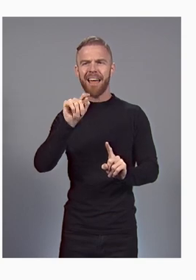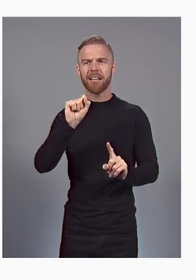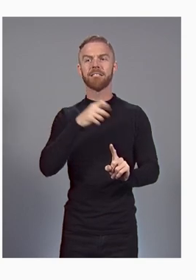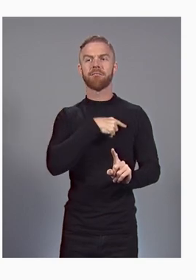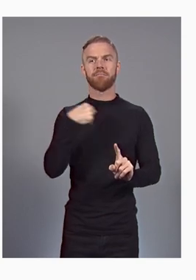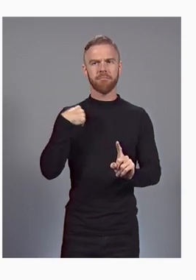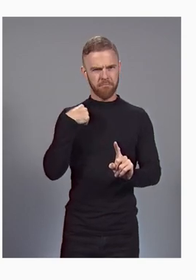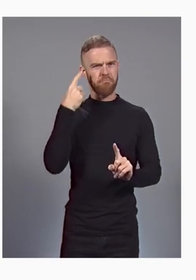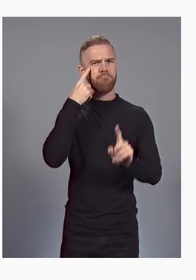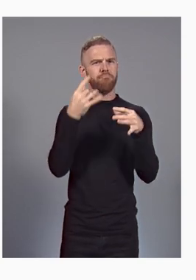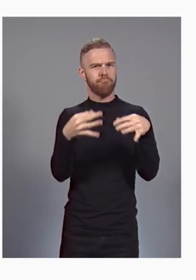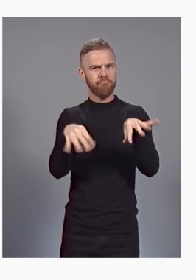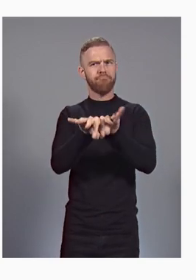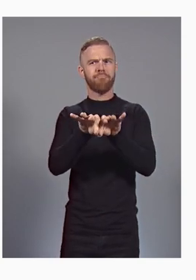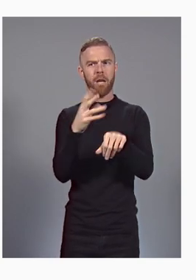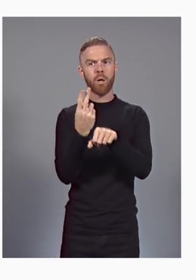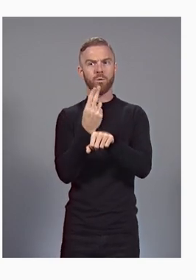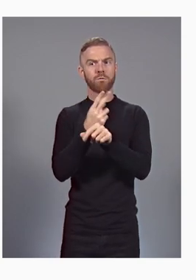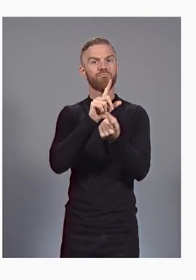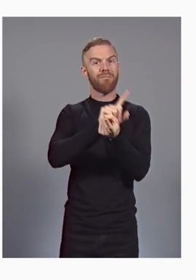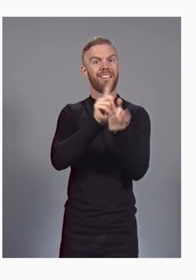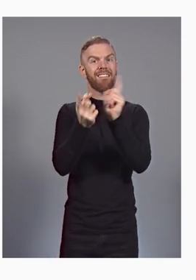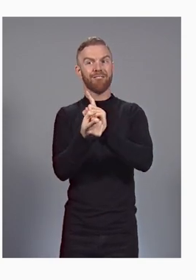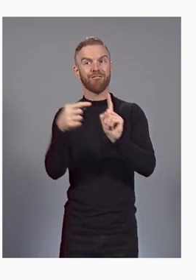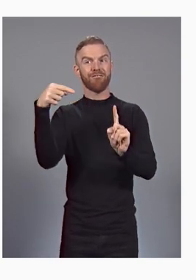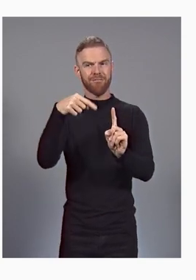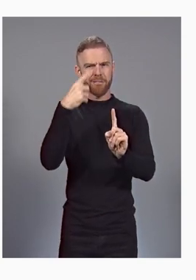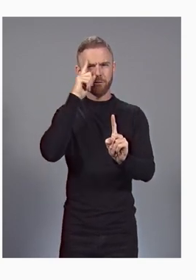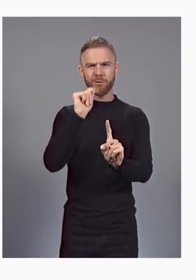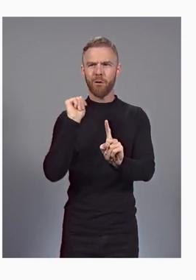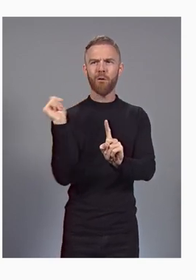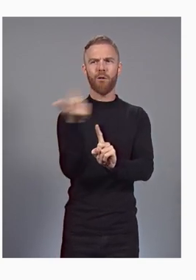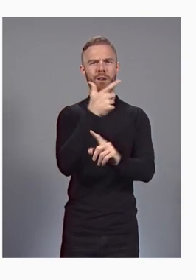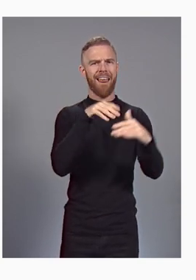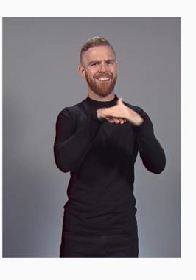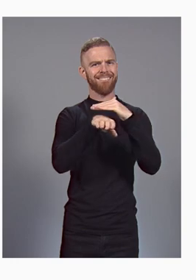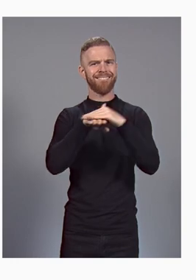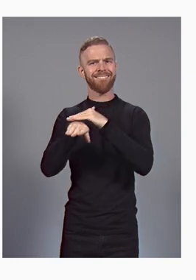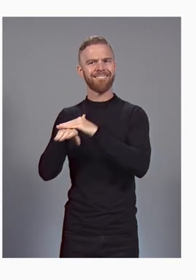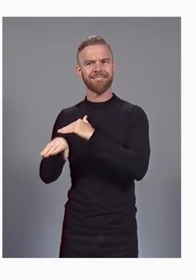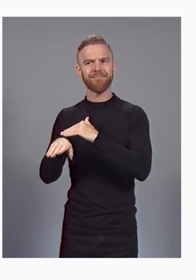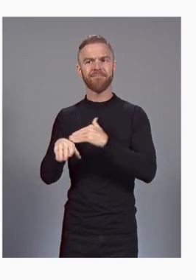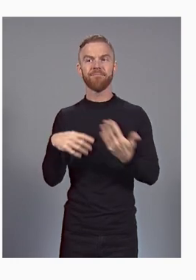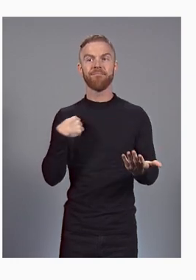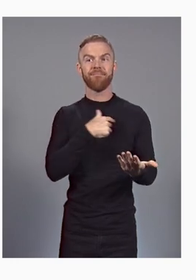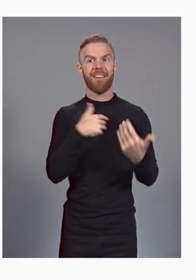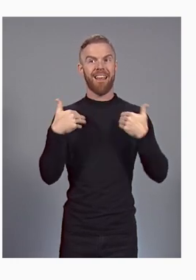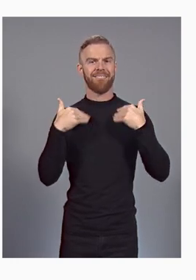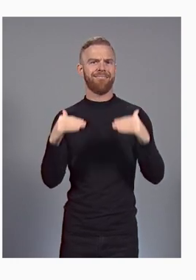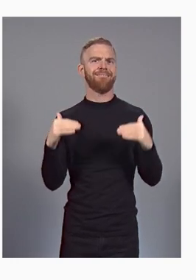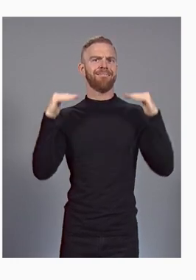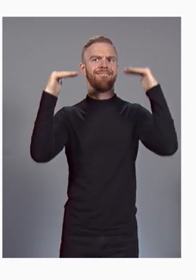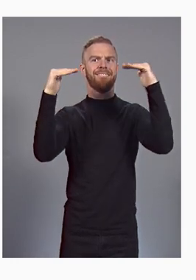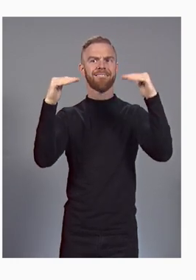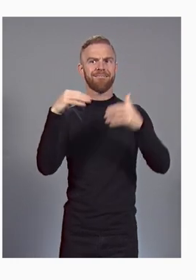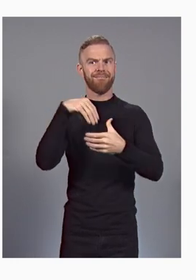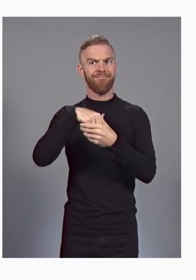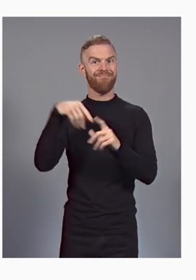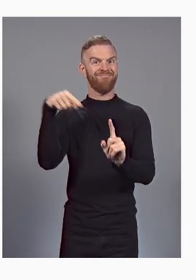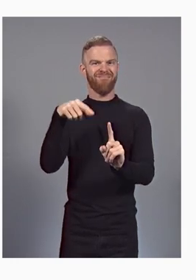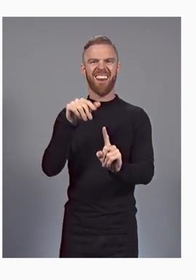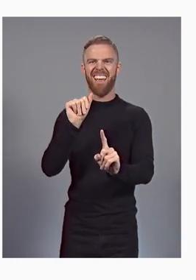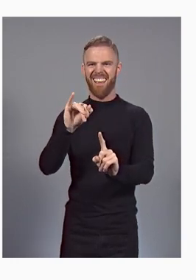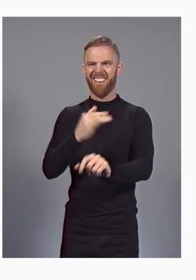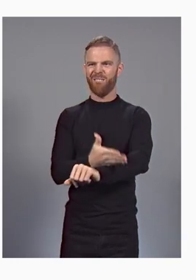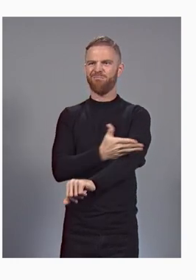can provide translations so everyone can access them. Advances in AI are making it easier to translate